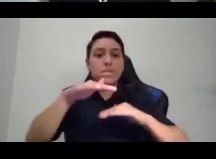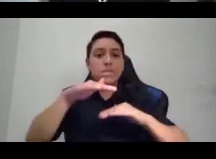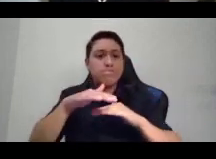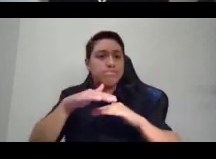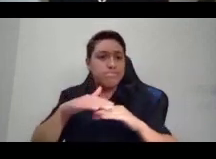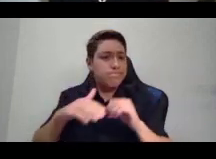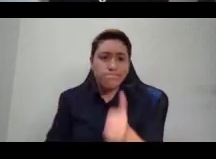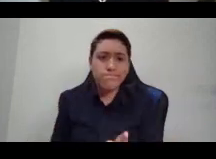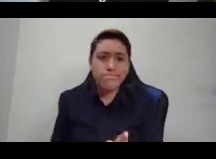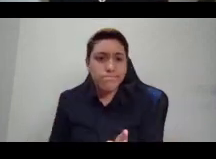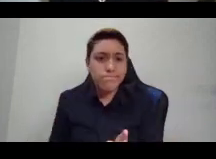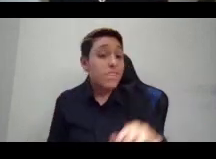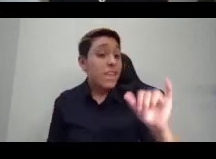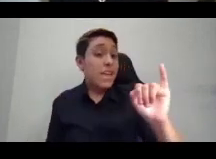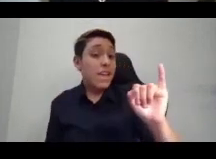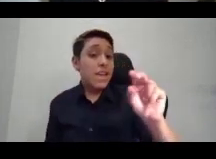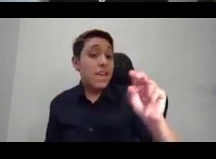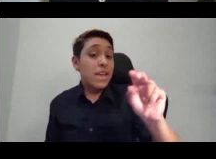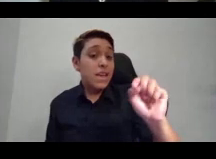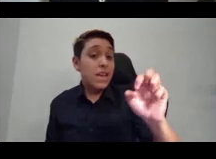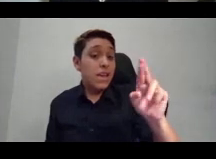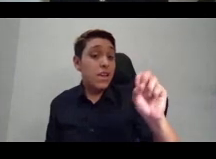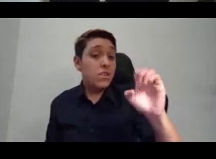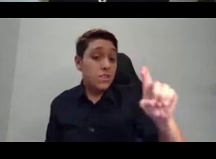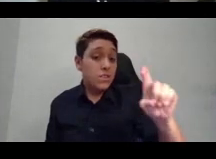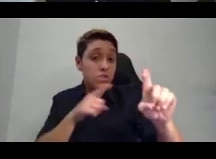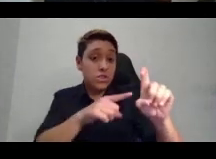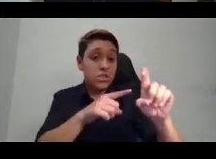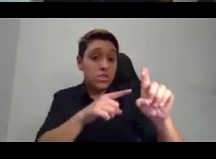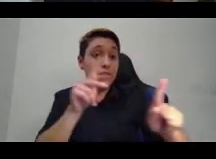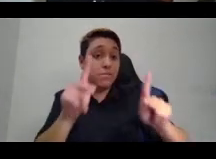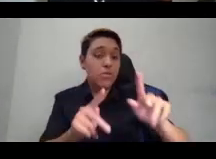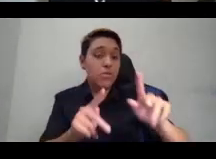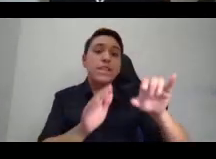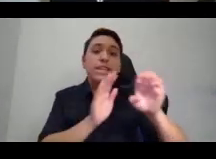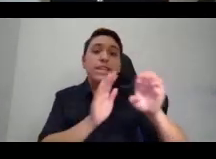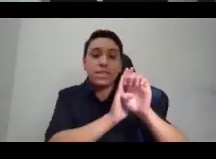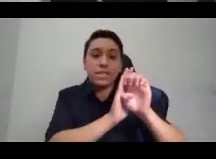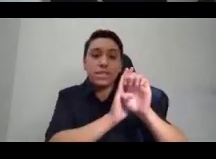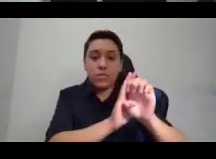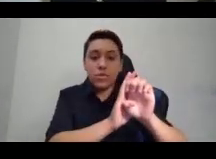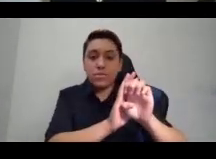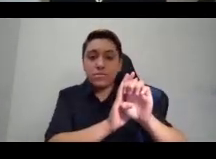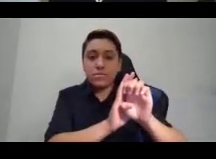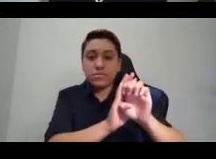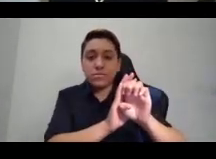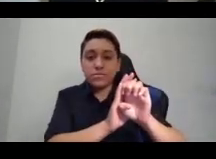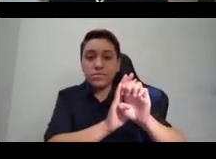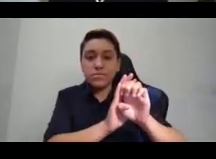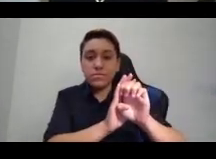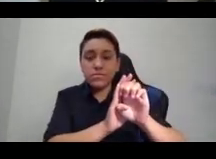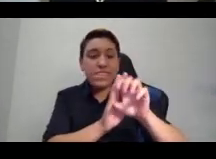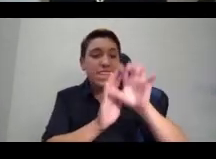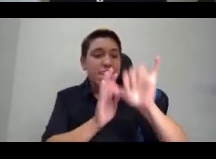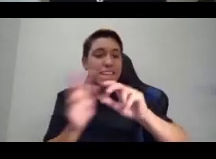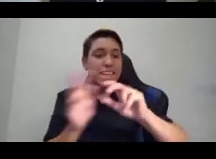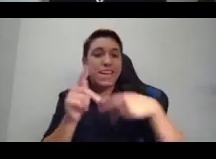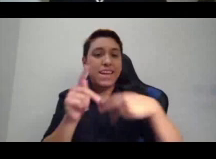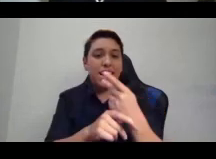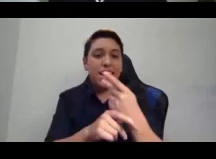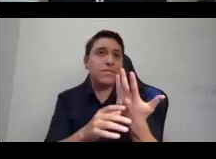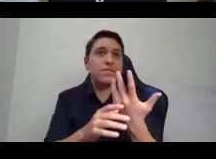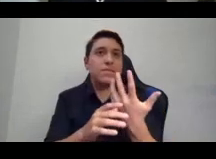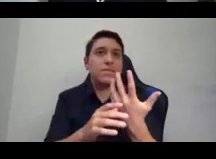Intersex people are an example of this kind of erasure that happens in our